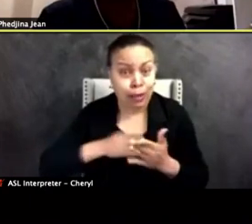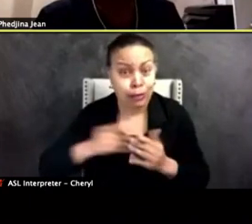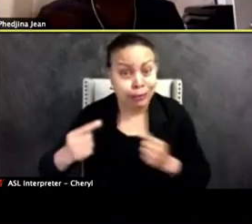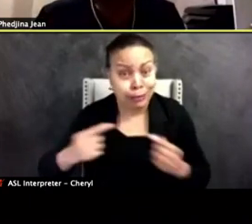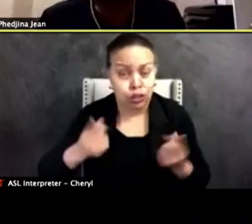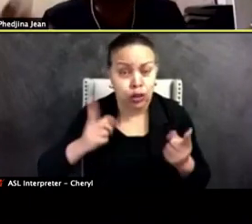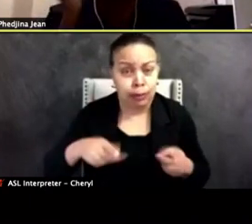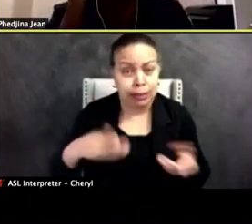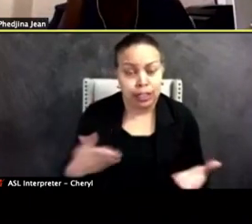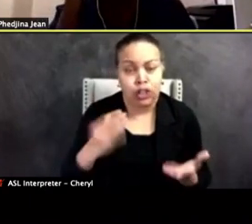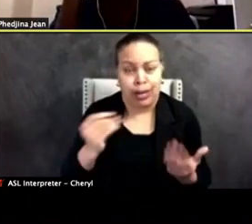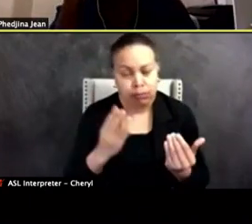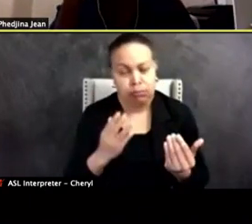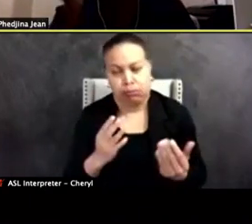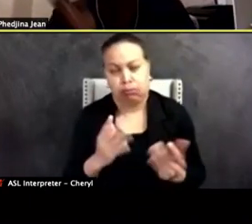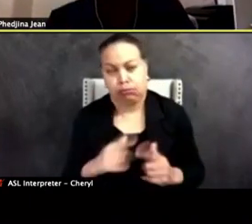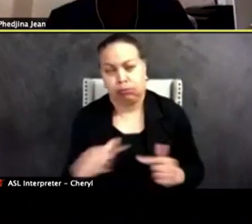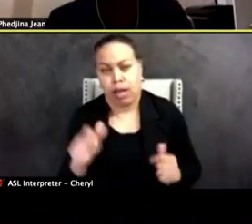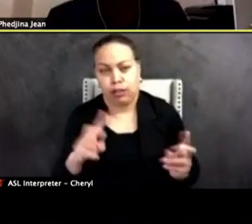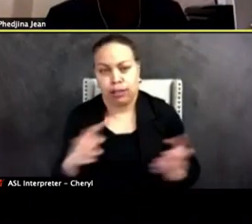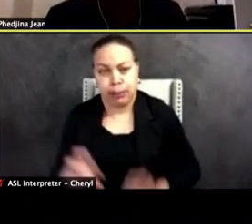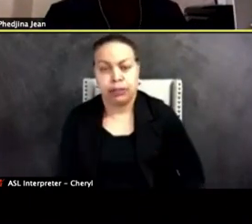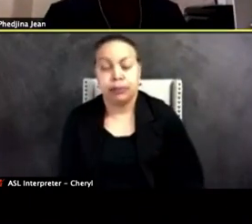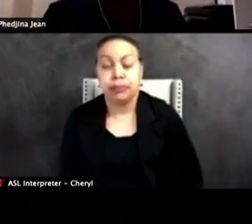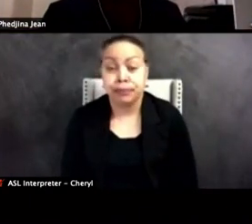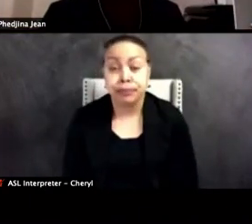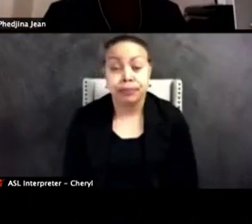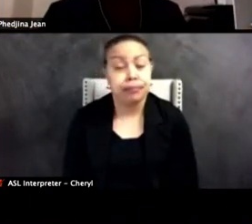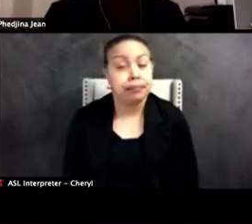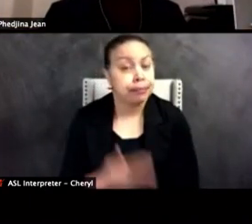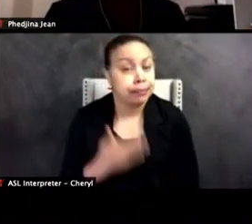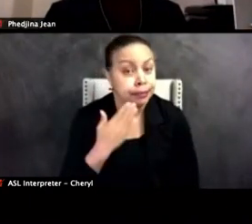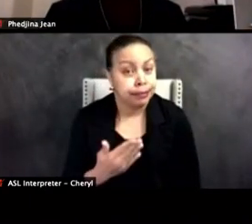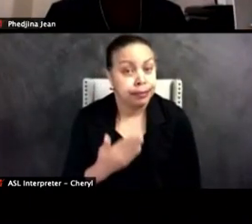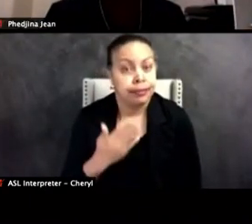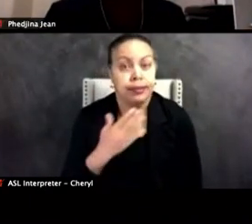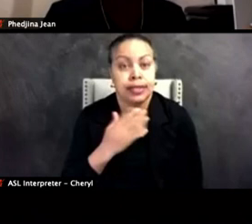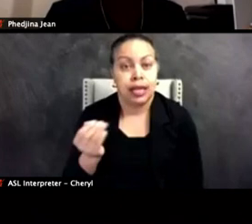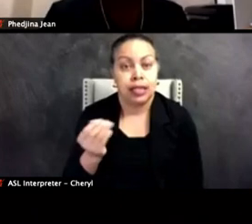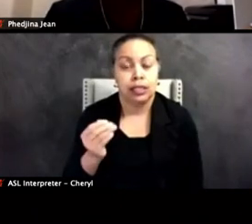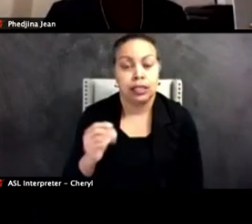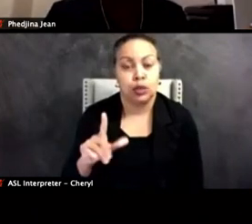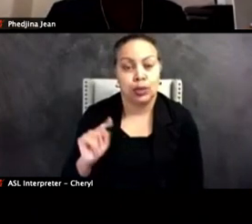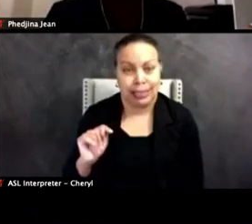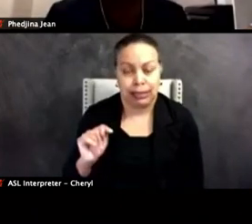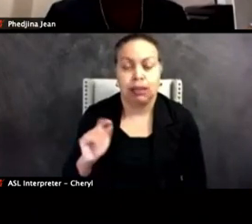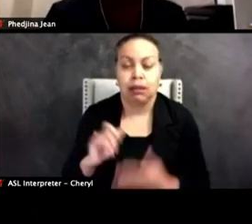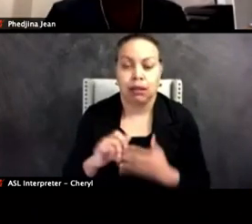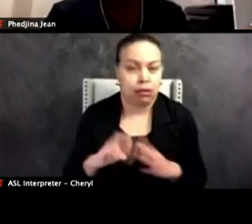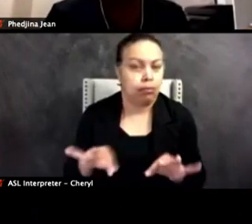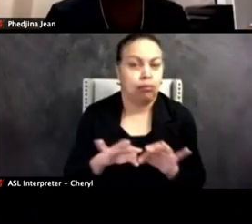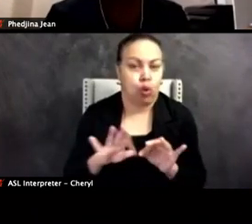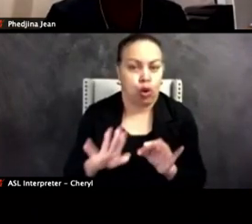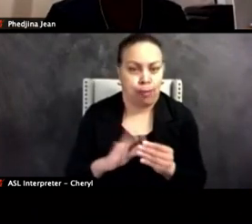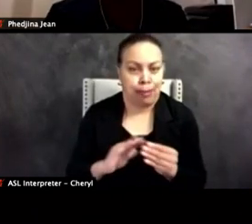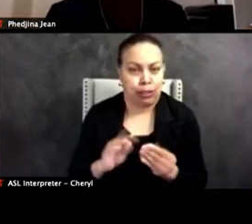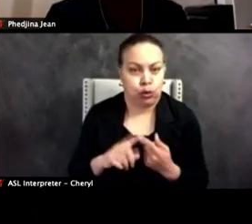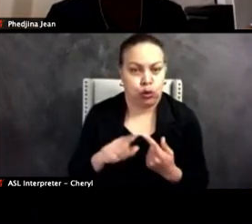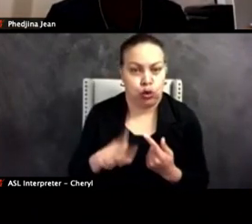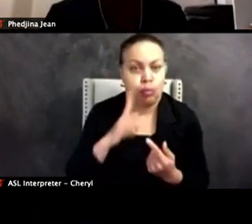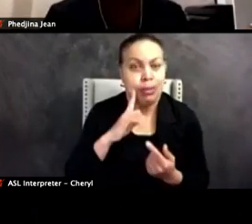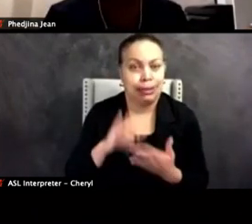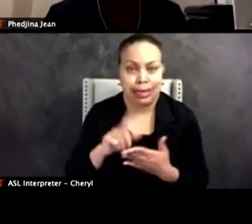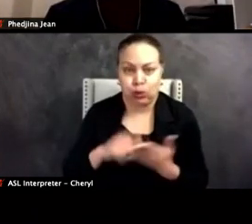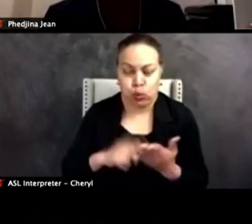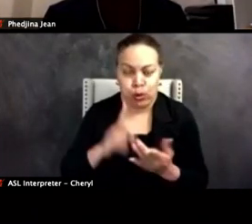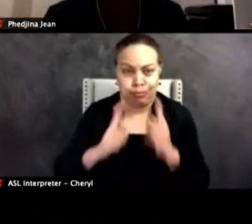and so forth. Thank you, Fajina. And Lieutenant, very important, her message to you, because I think that's what you're